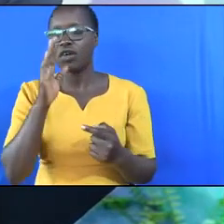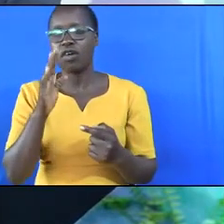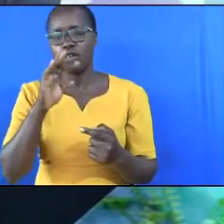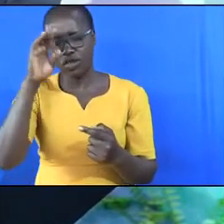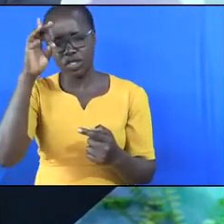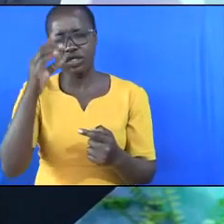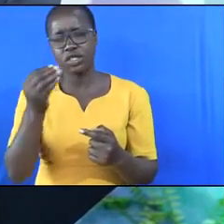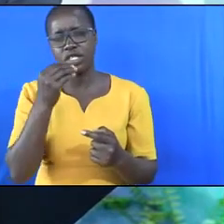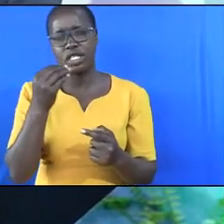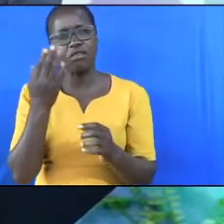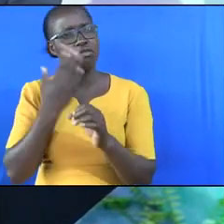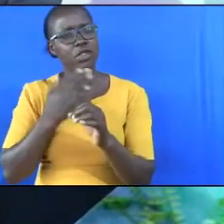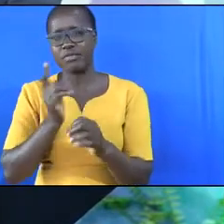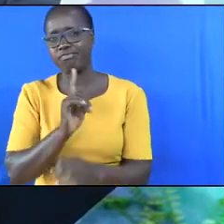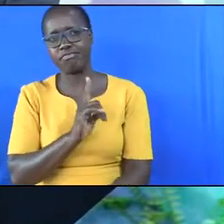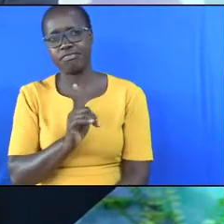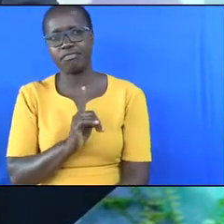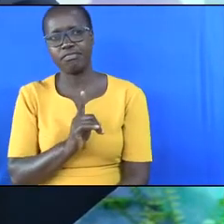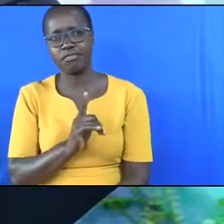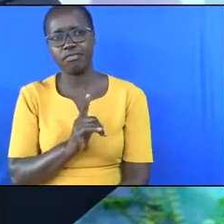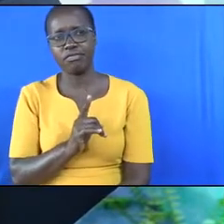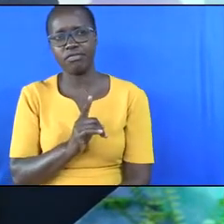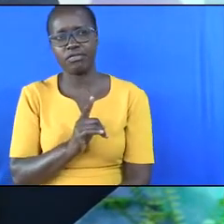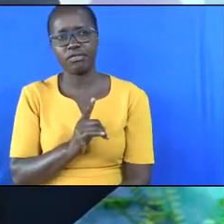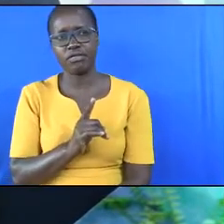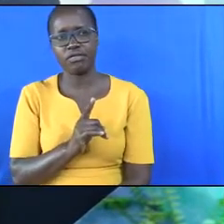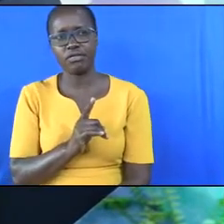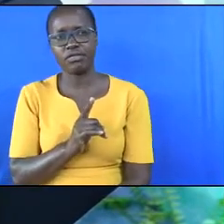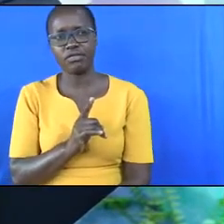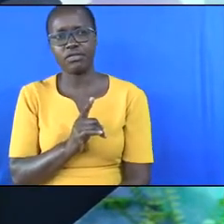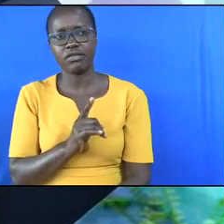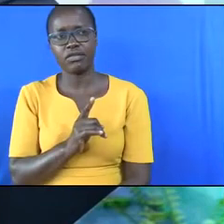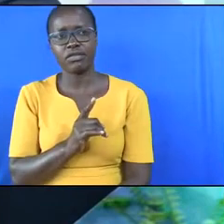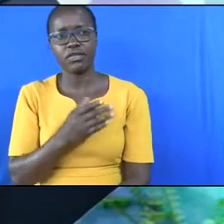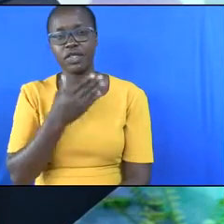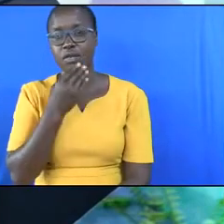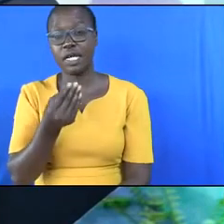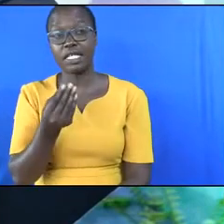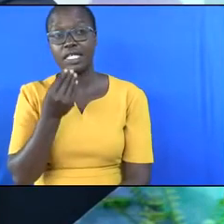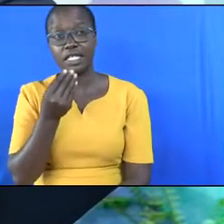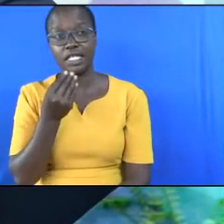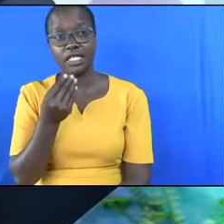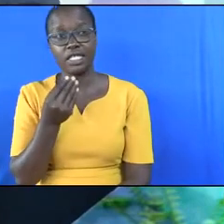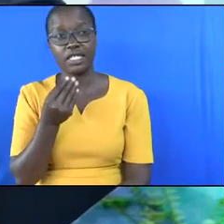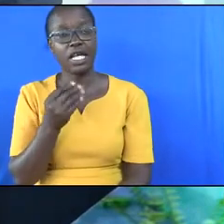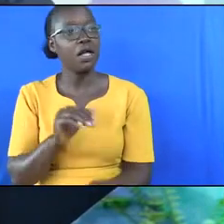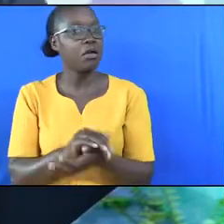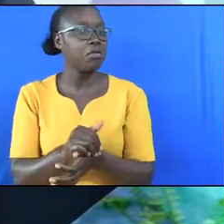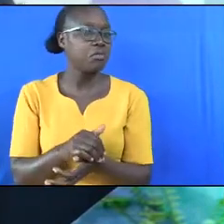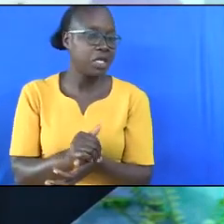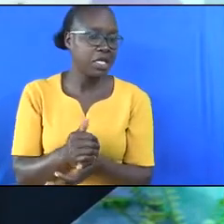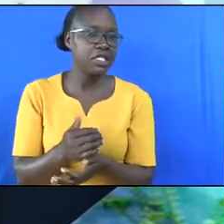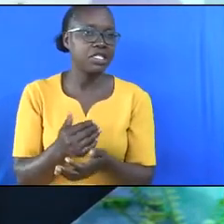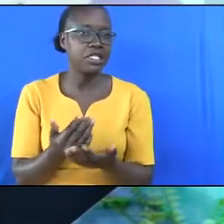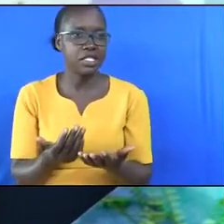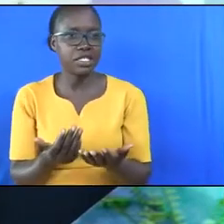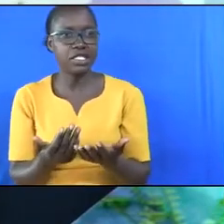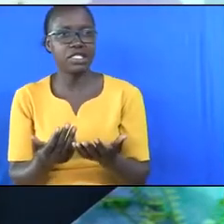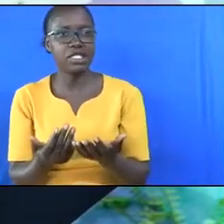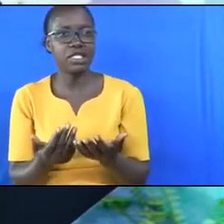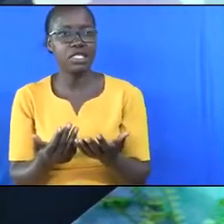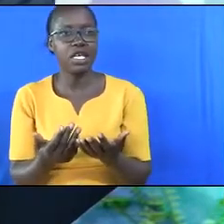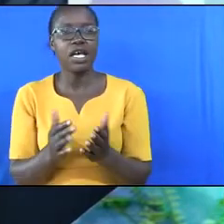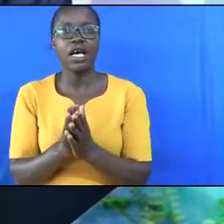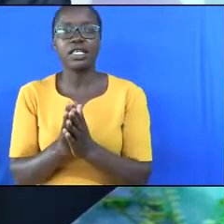originally create us to eat meat. God only allowed man to eat meat after the flood. God